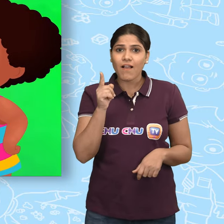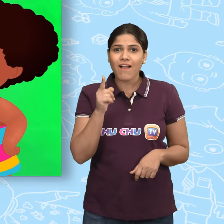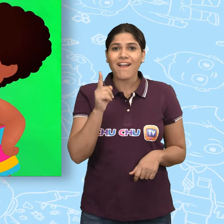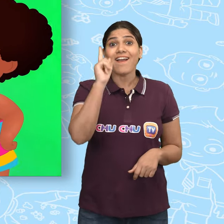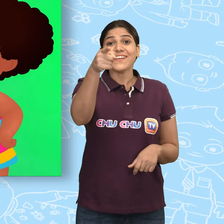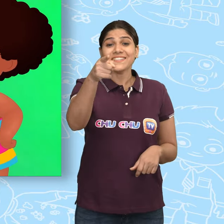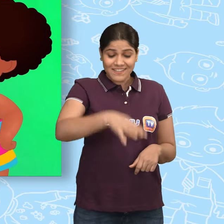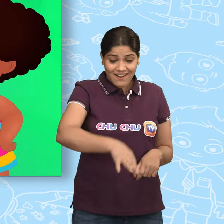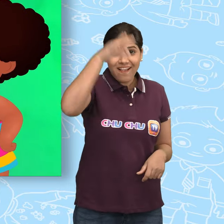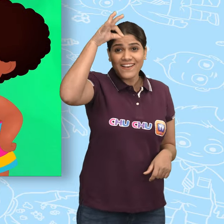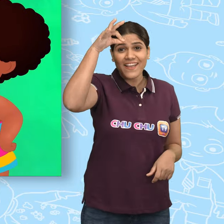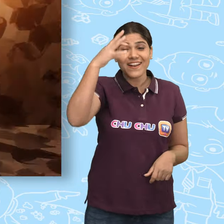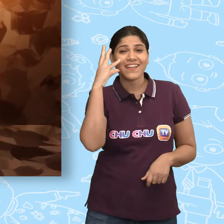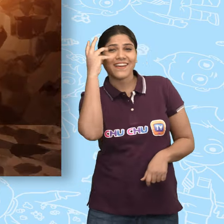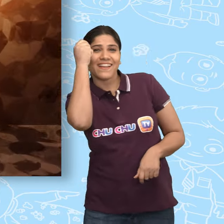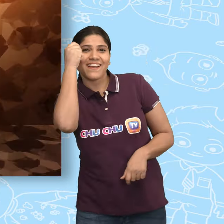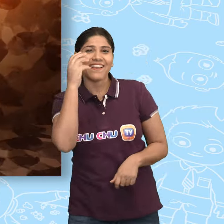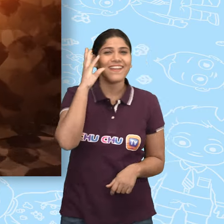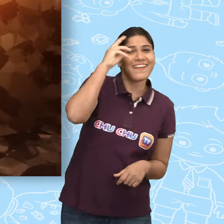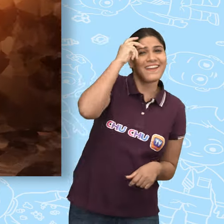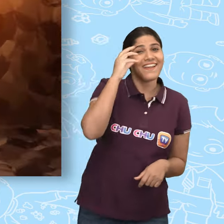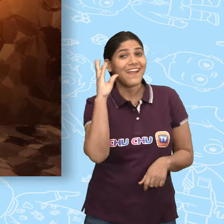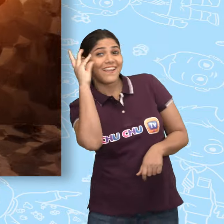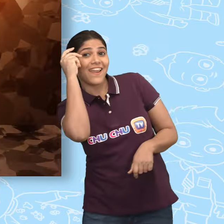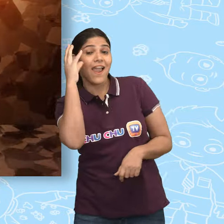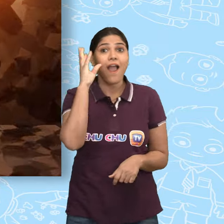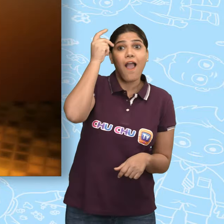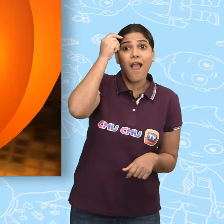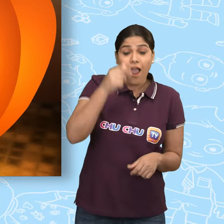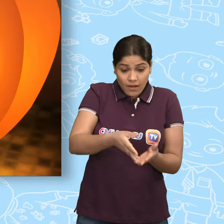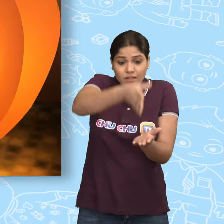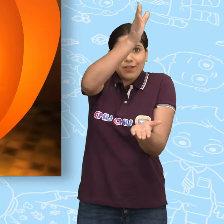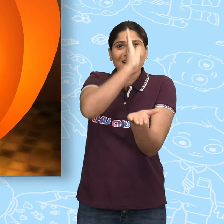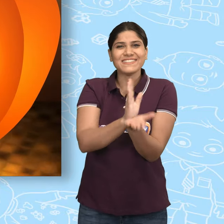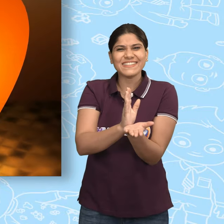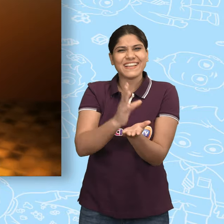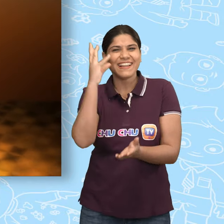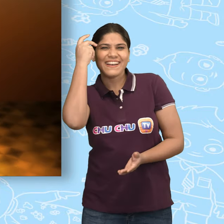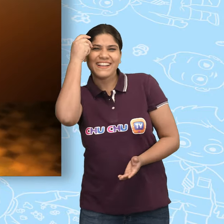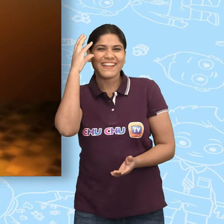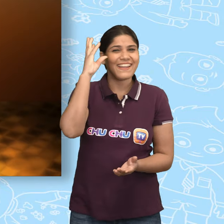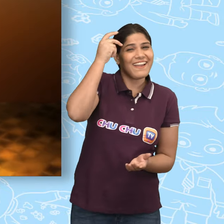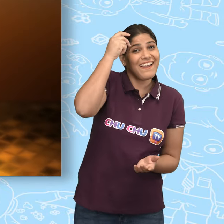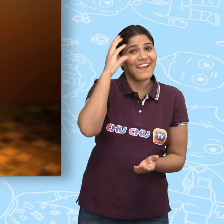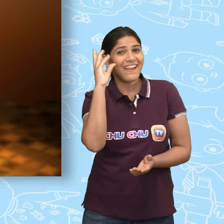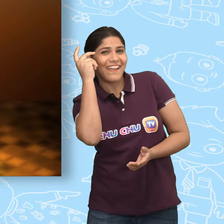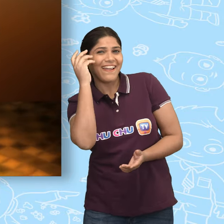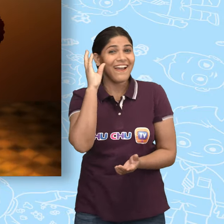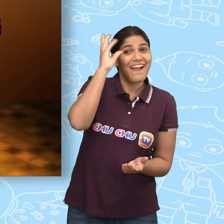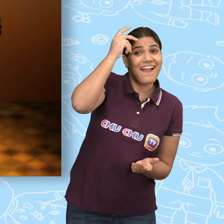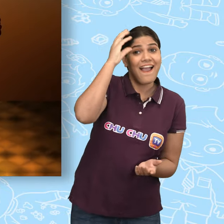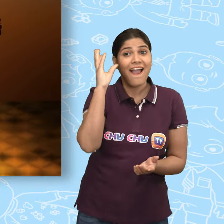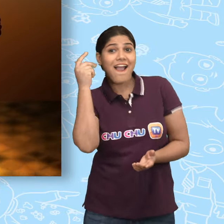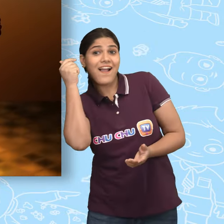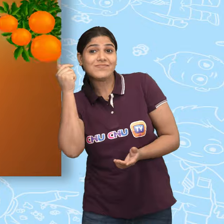Menecha na naarengi, narangi, narangi Kattu jaesa naarengi, narangi,